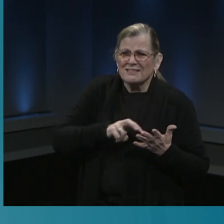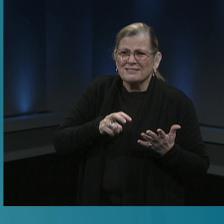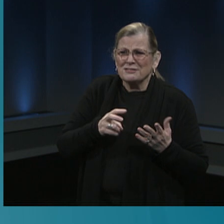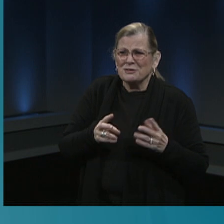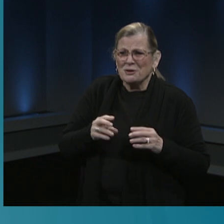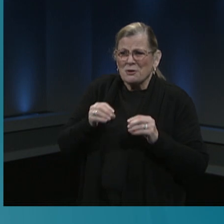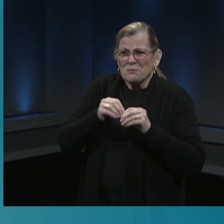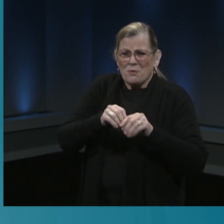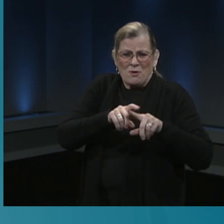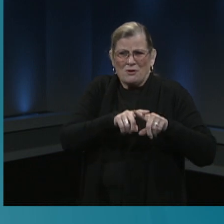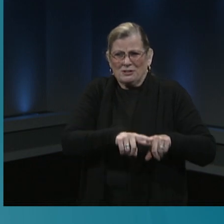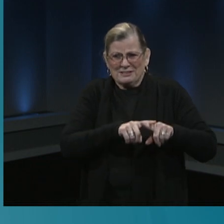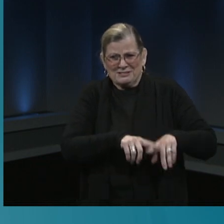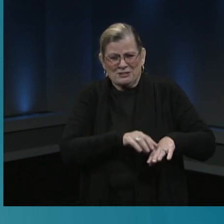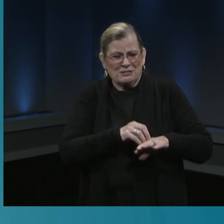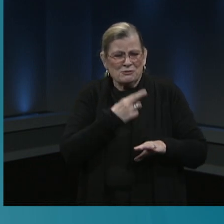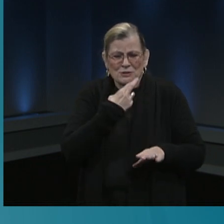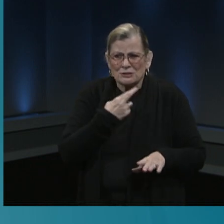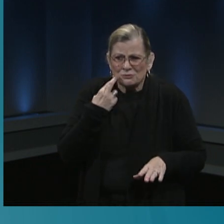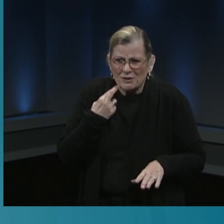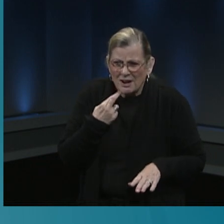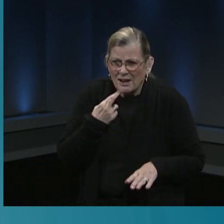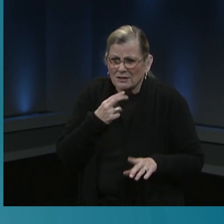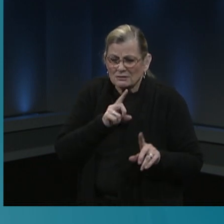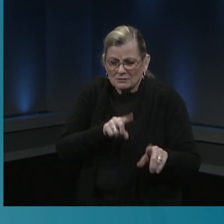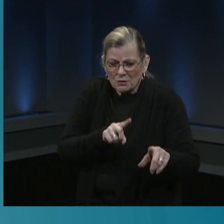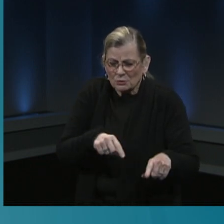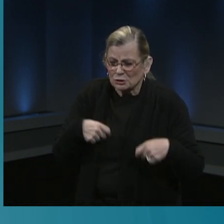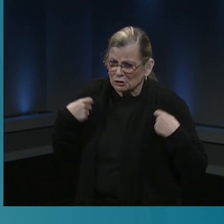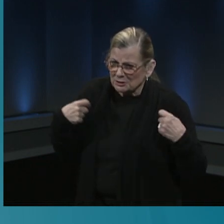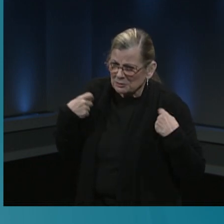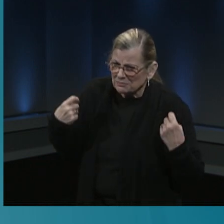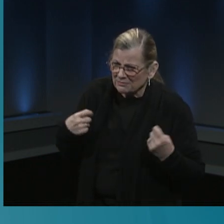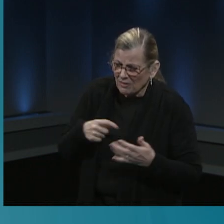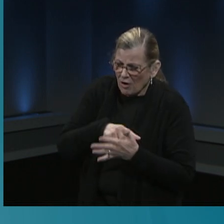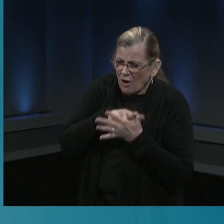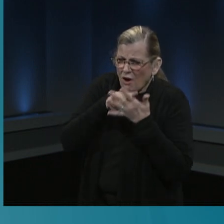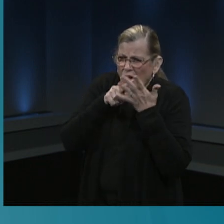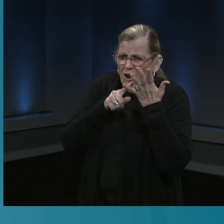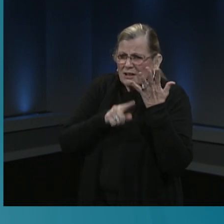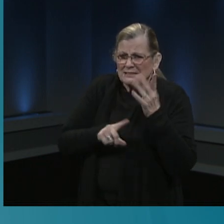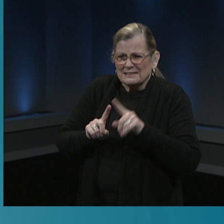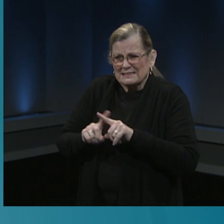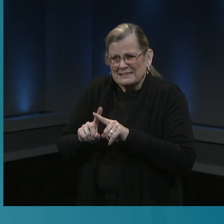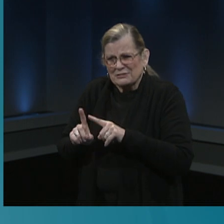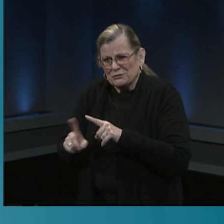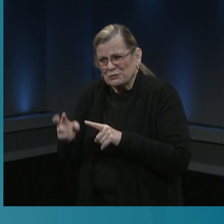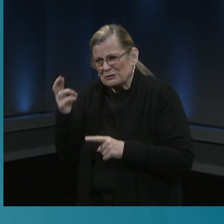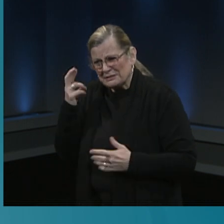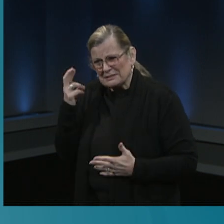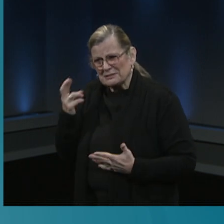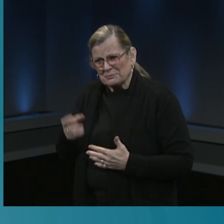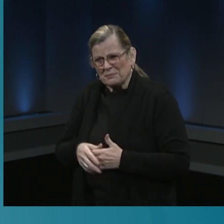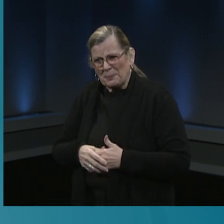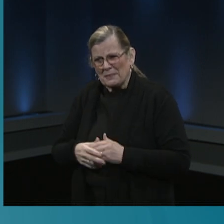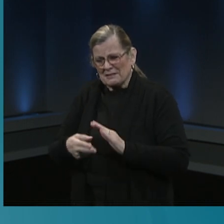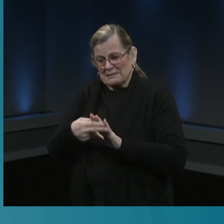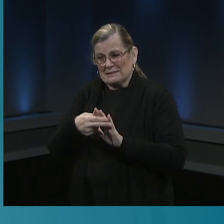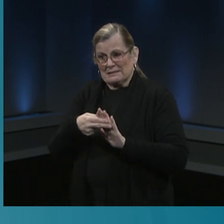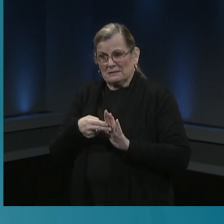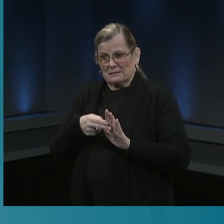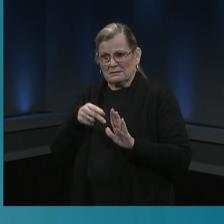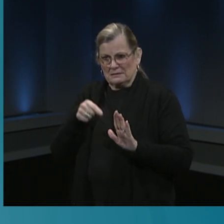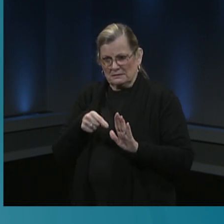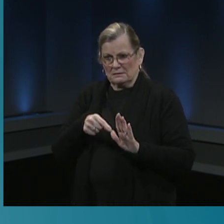gyms, and other locations, and all of this might be put down under the heading of mitigation fatigue.